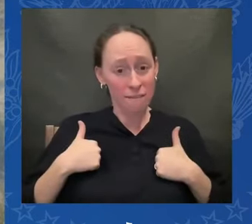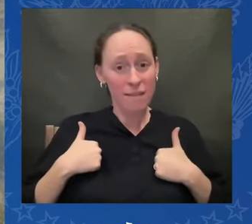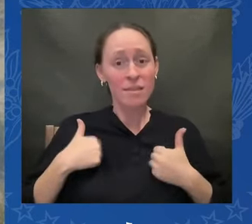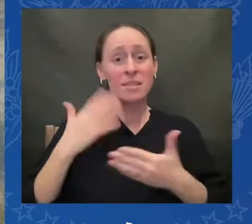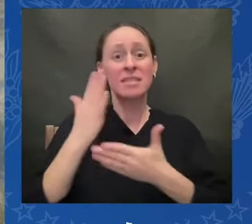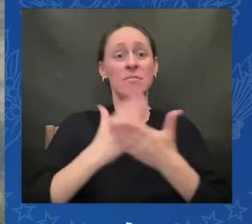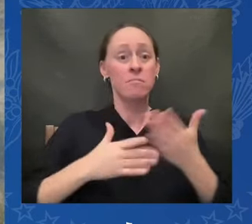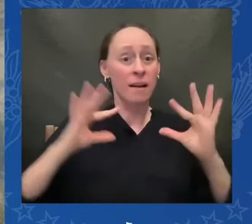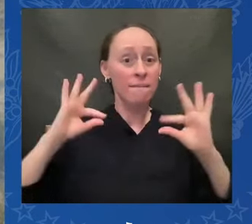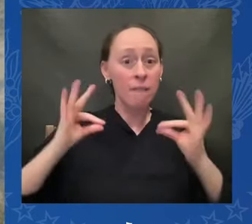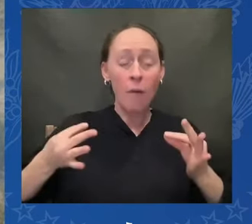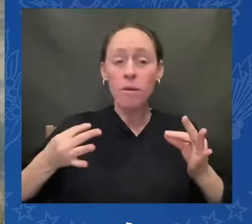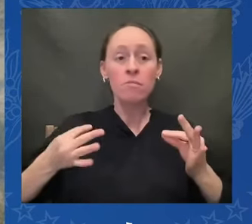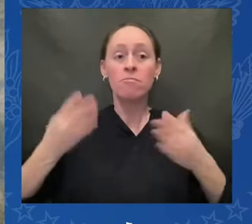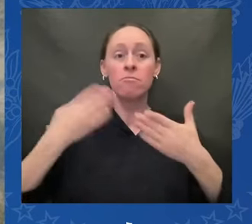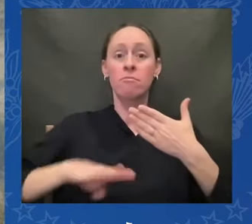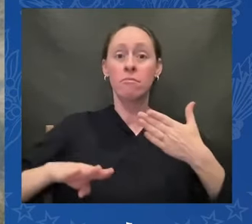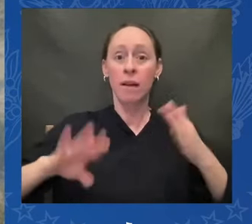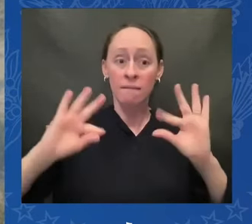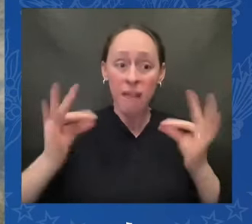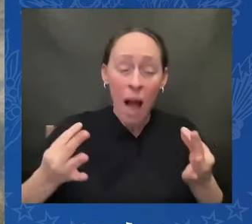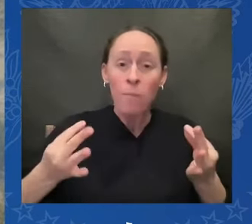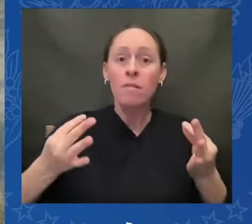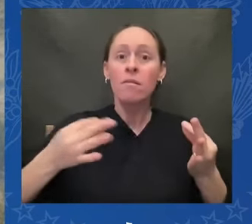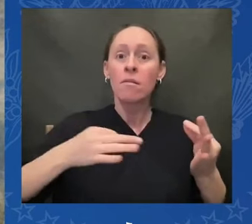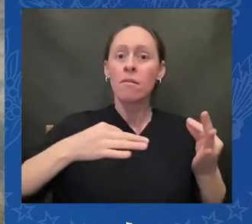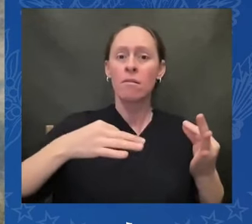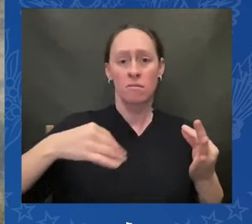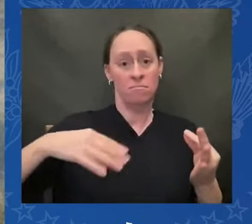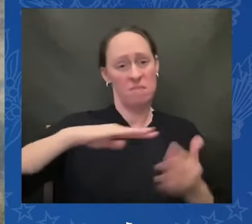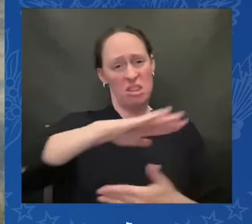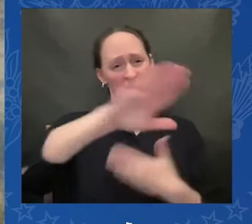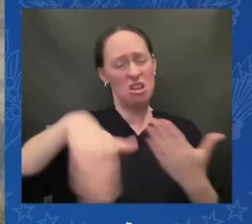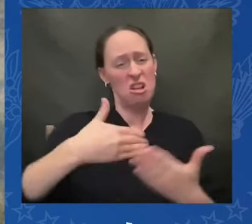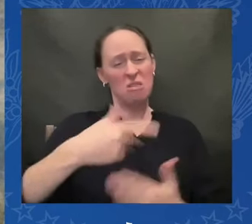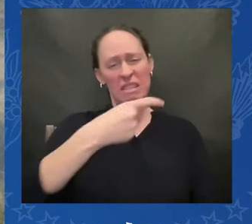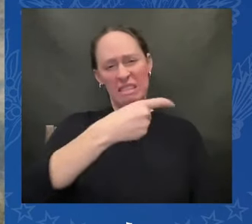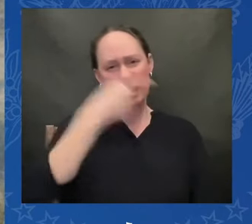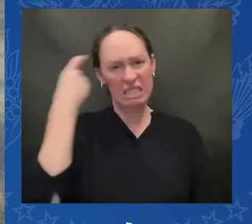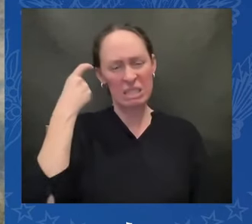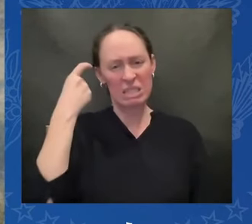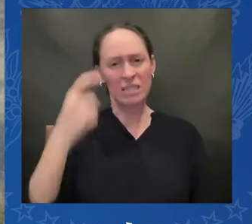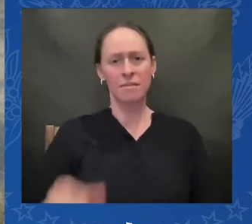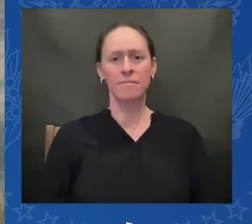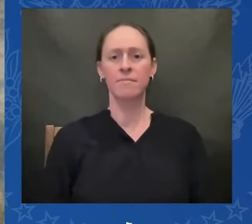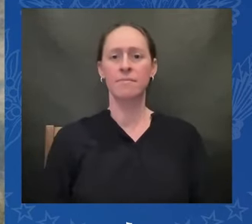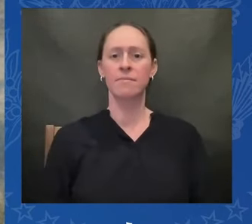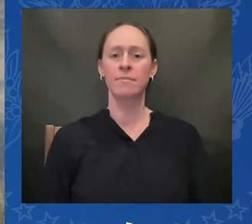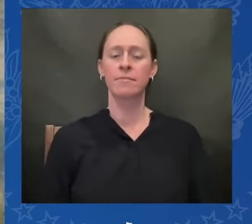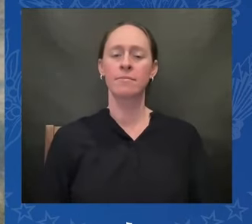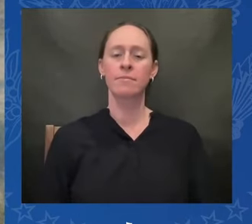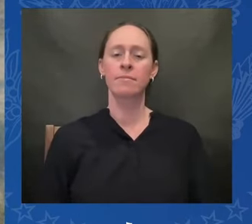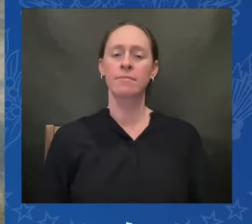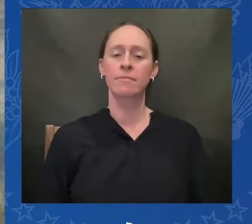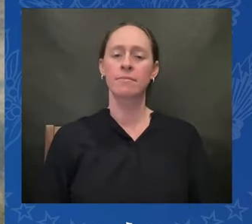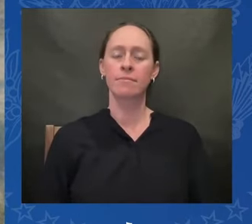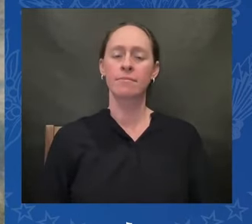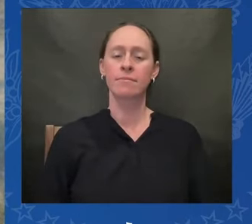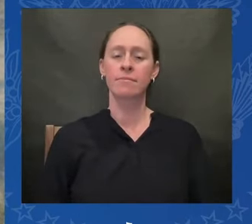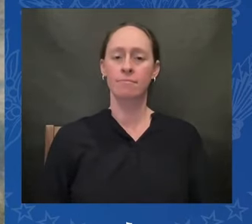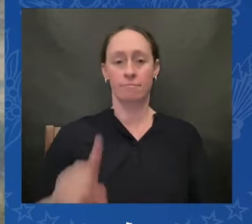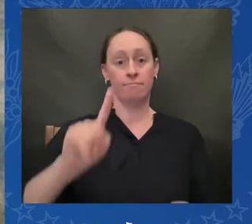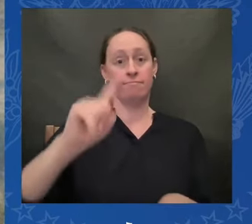this is the first time in history that a united states cabinet secretary has shared the traumas of our